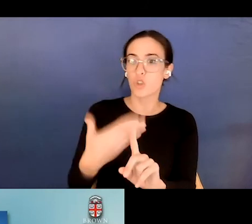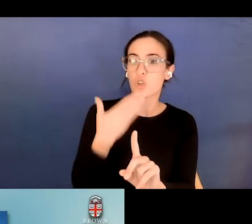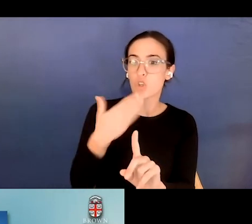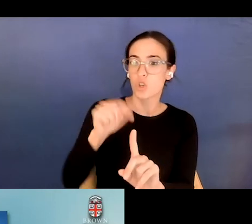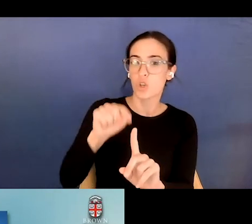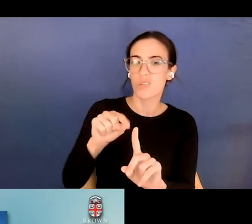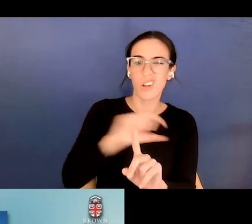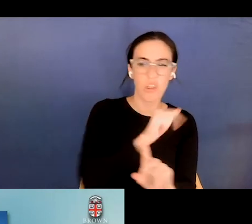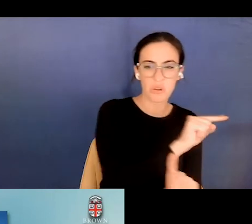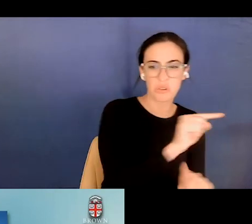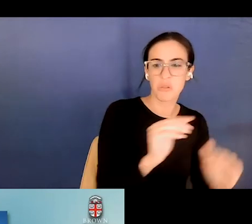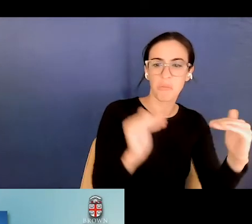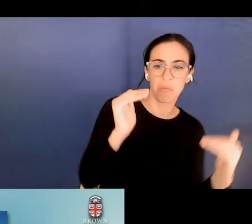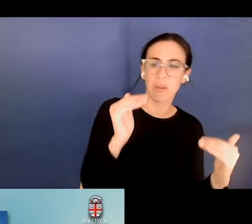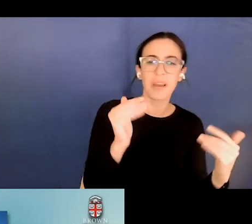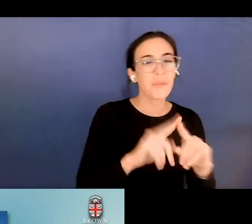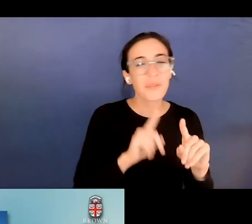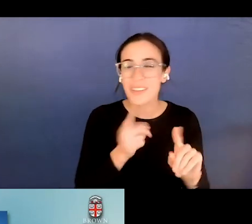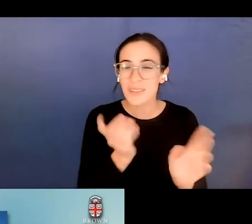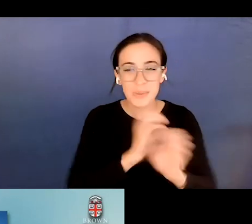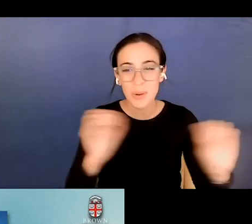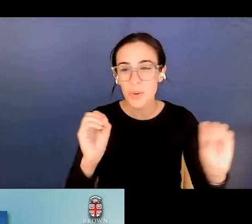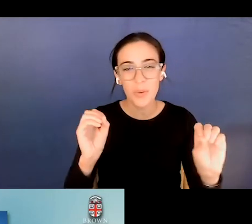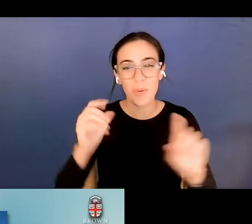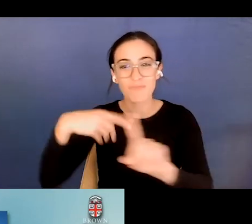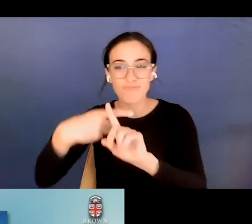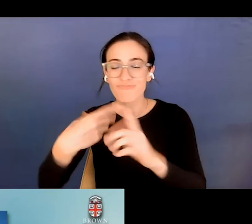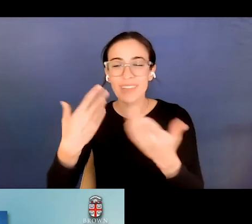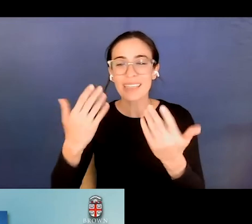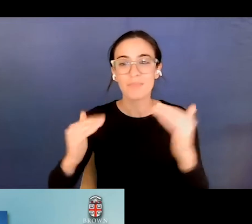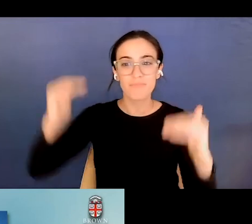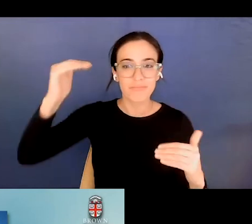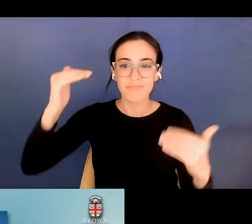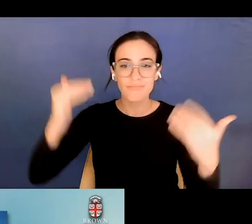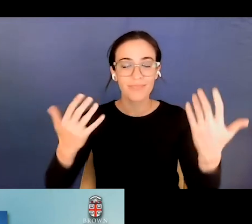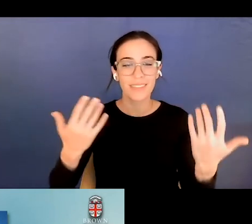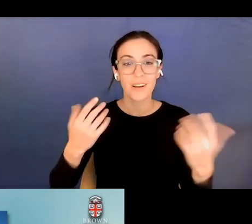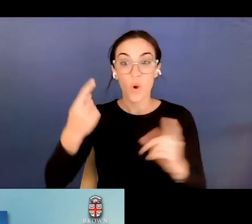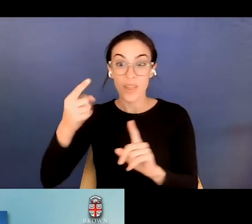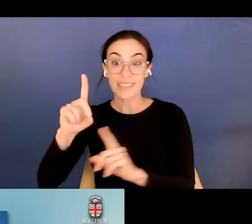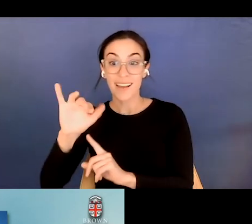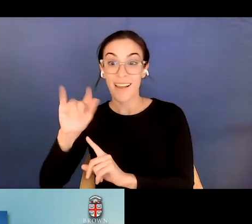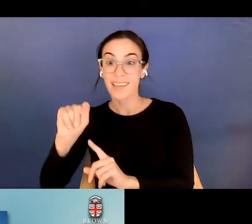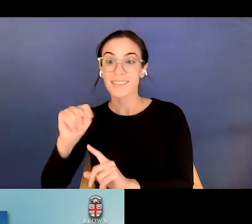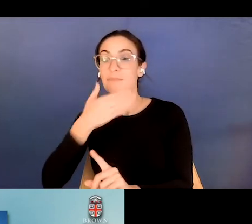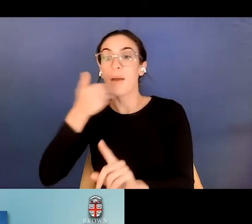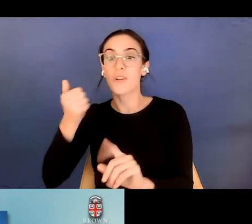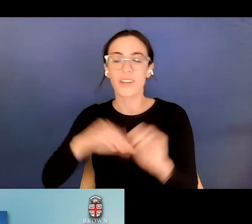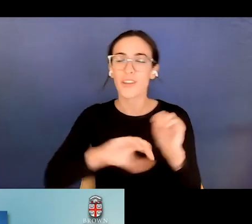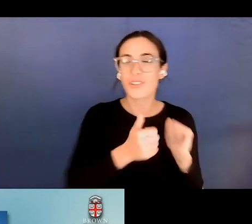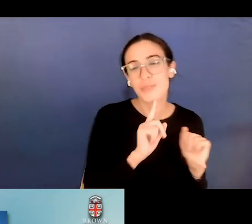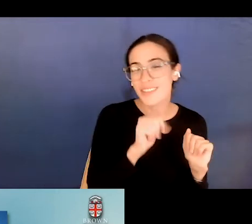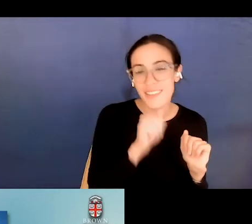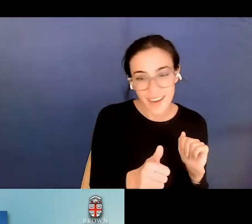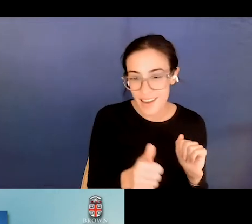um, one language, one dialect, one variety isn't better than others. So it's a tough sell. It definitely is. I think, you know,